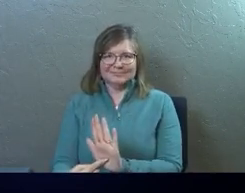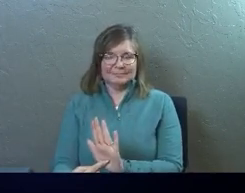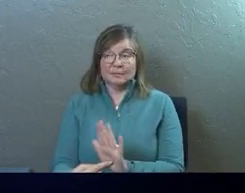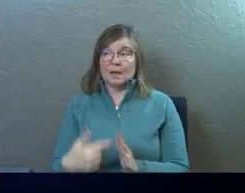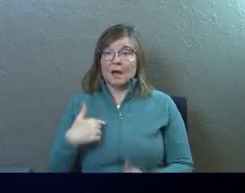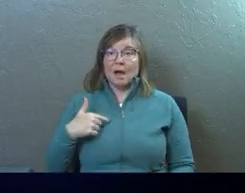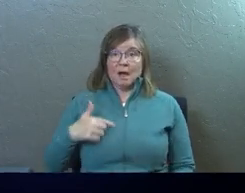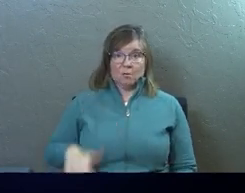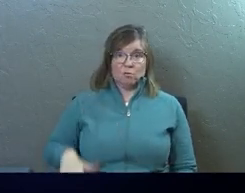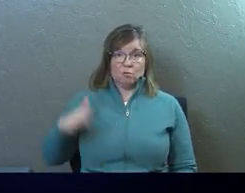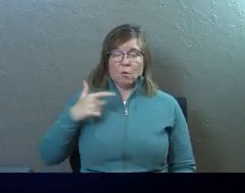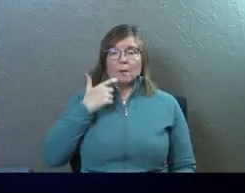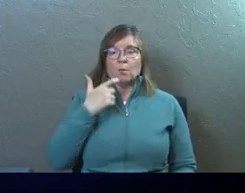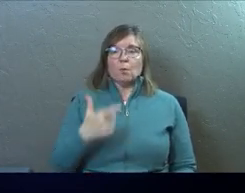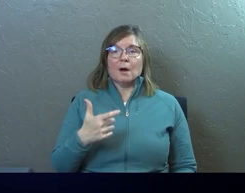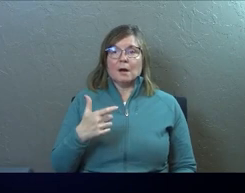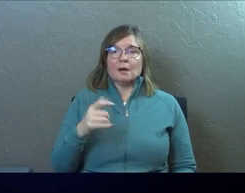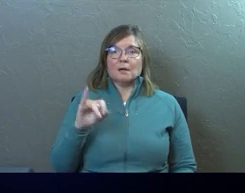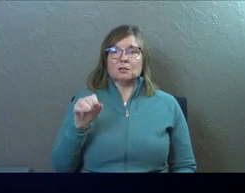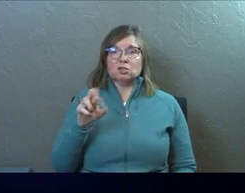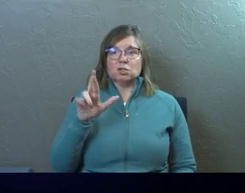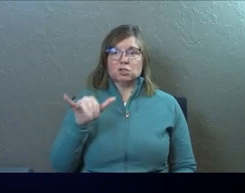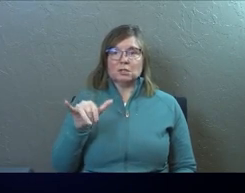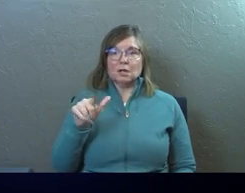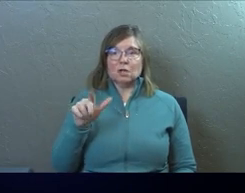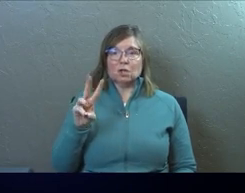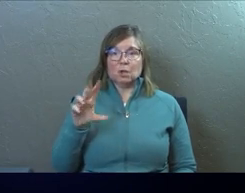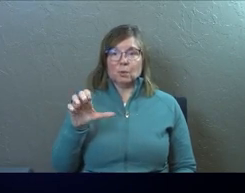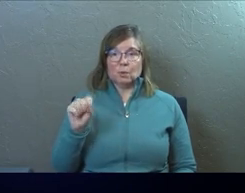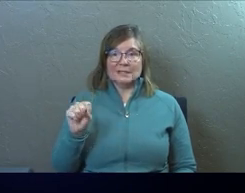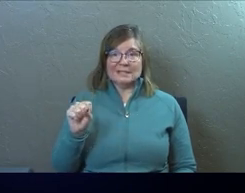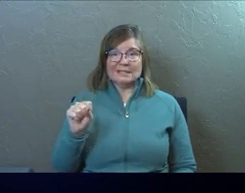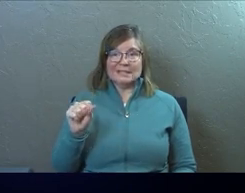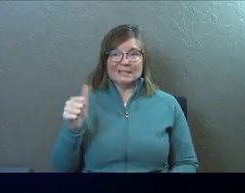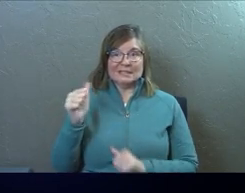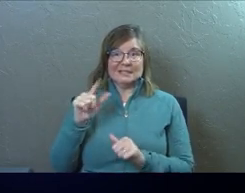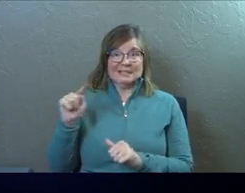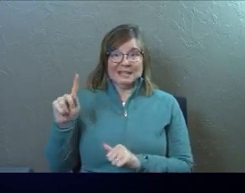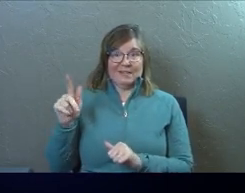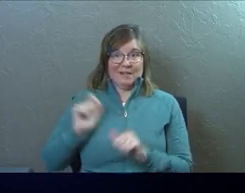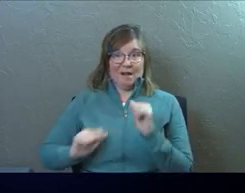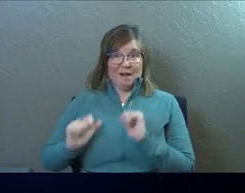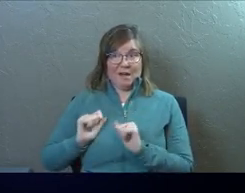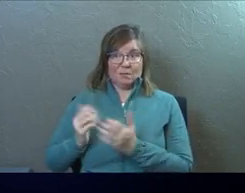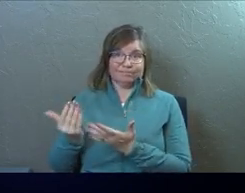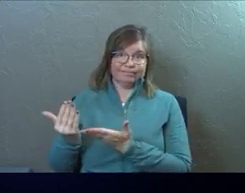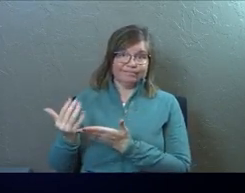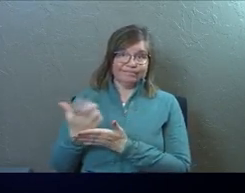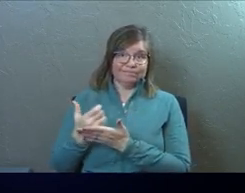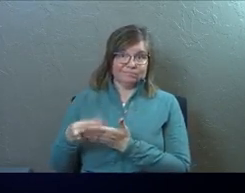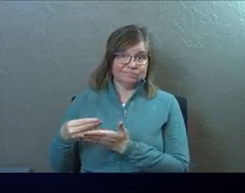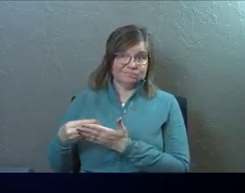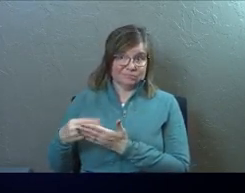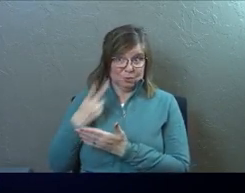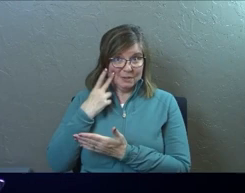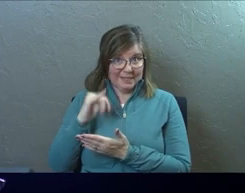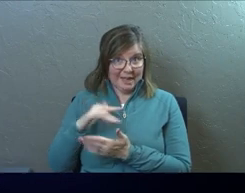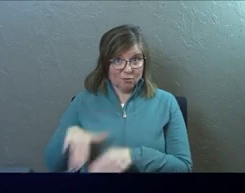I grew up watching the Jerry Lewis telethon. Anybody see that as a kid growing up?